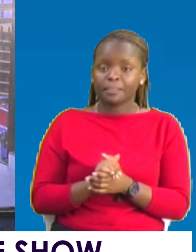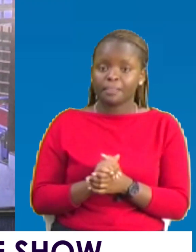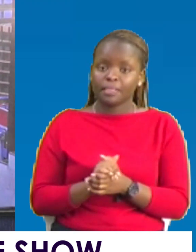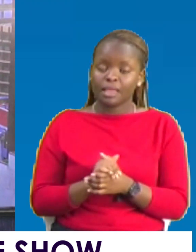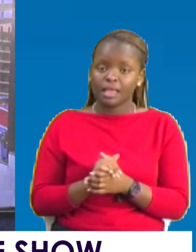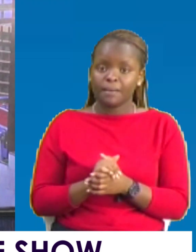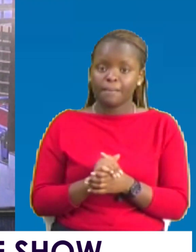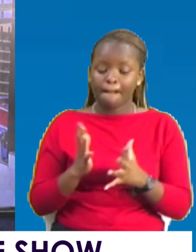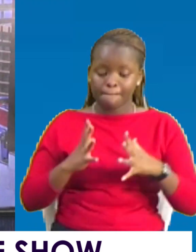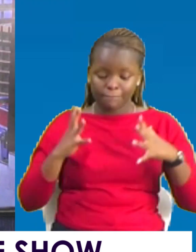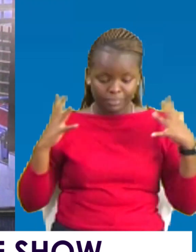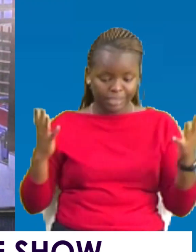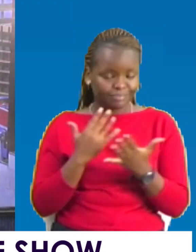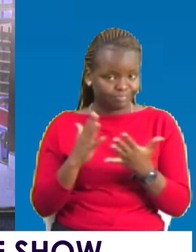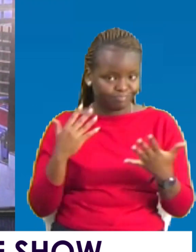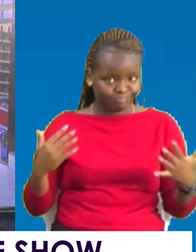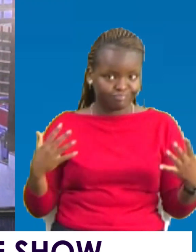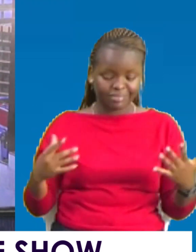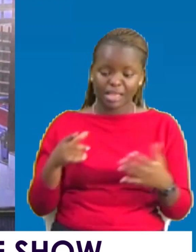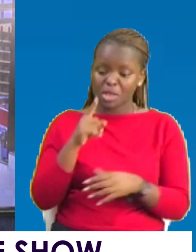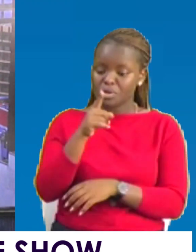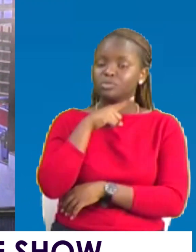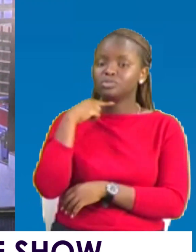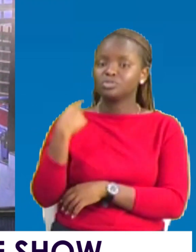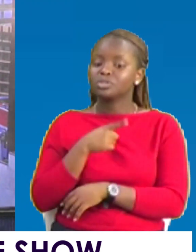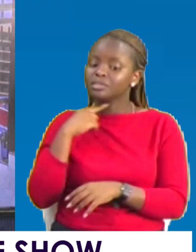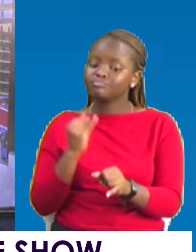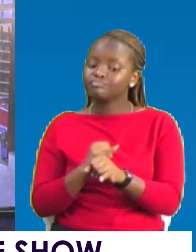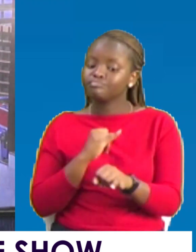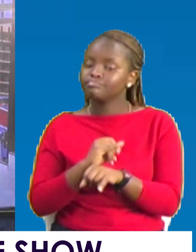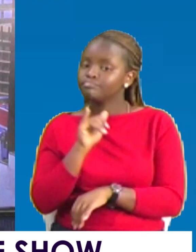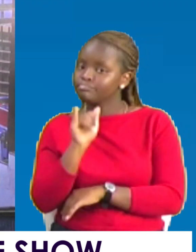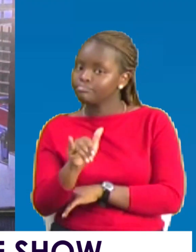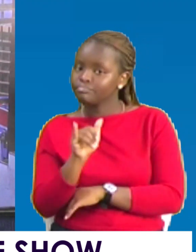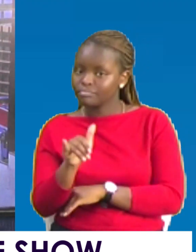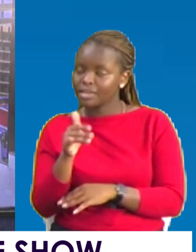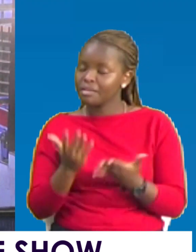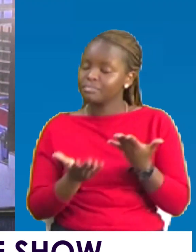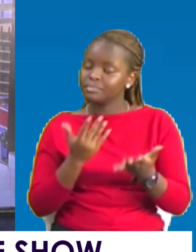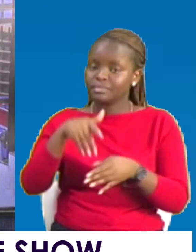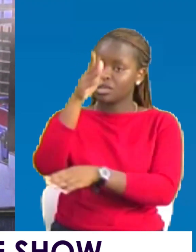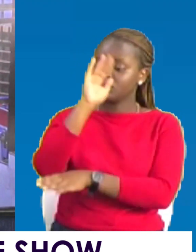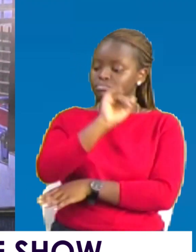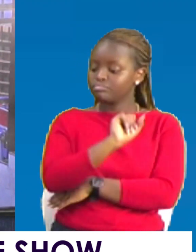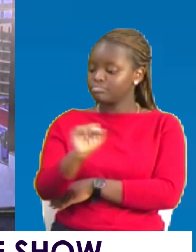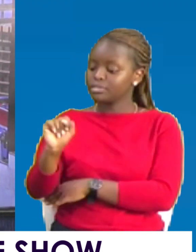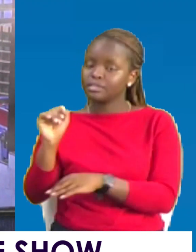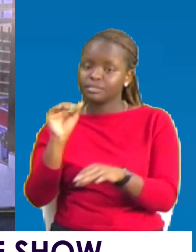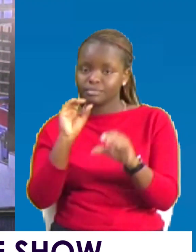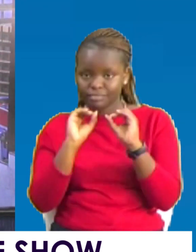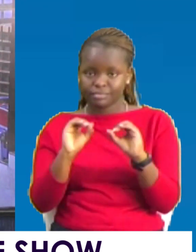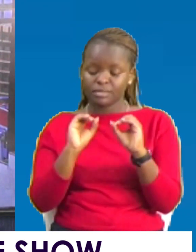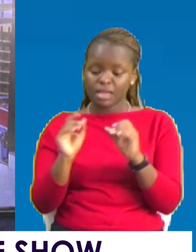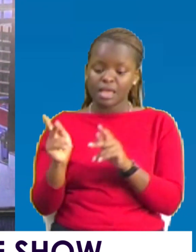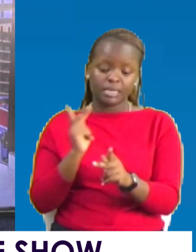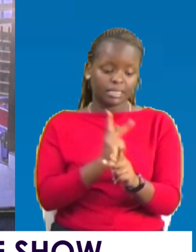with big things. And yet you are joking with the job. May God not put you aside. And put others